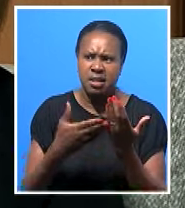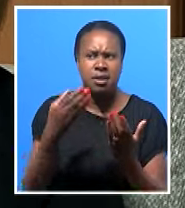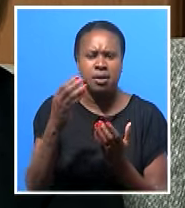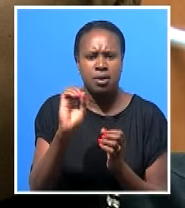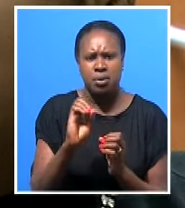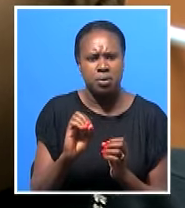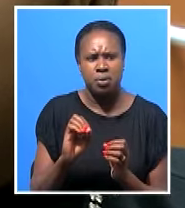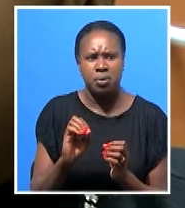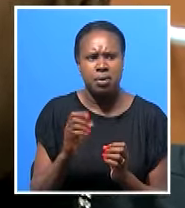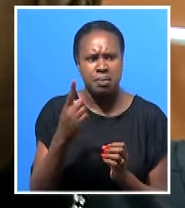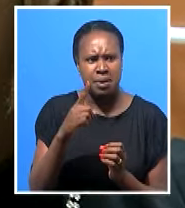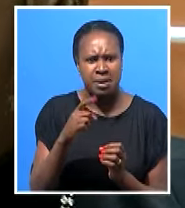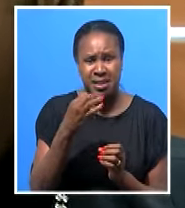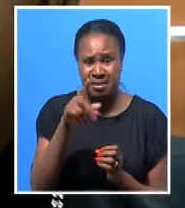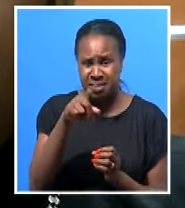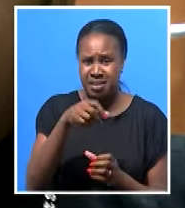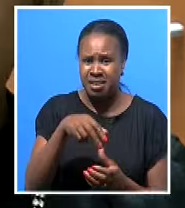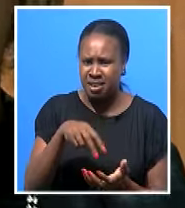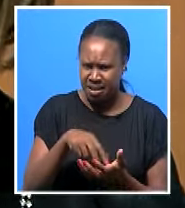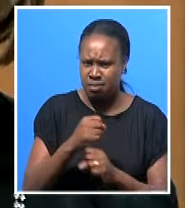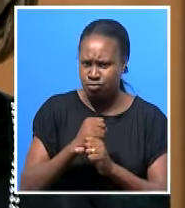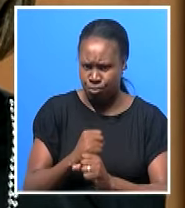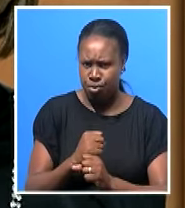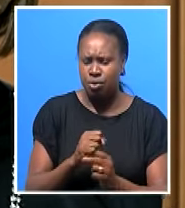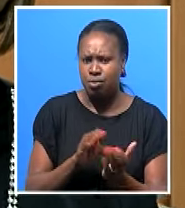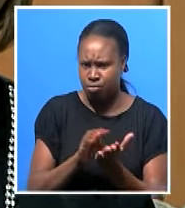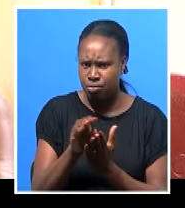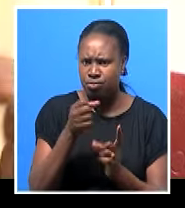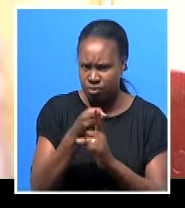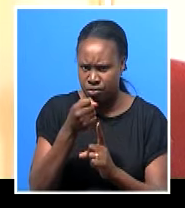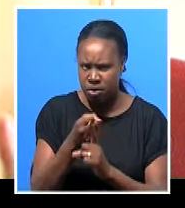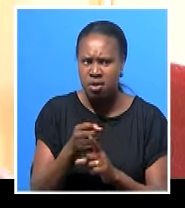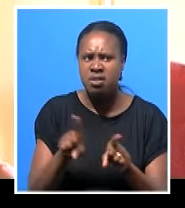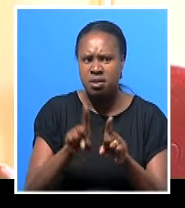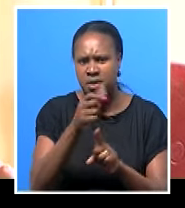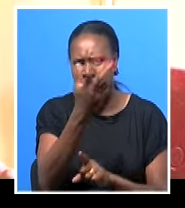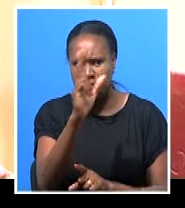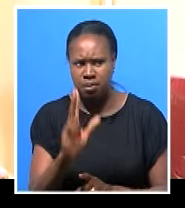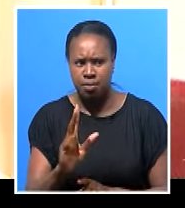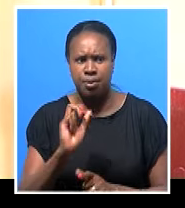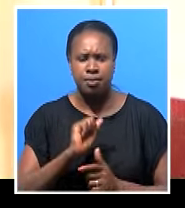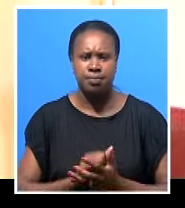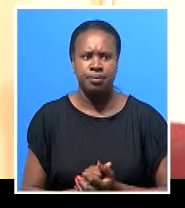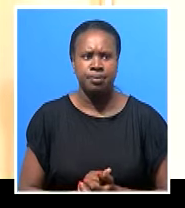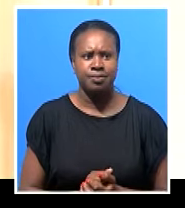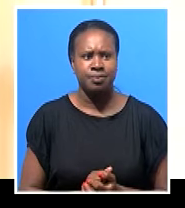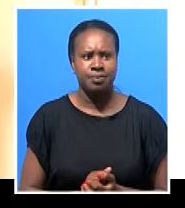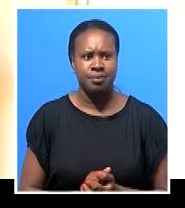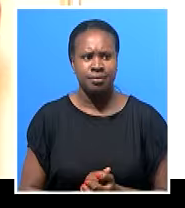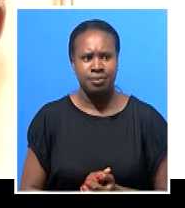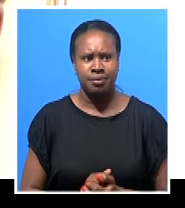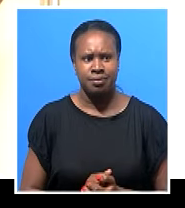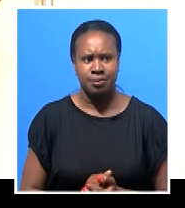in the park, but if Chi Chi can stand and face cancer, why not you? Iwza Mavku, NBC News,